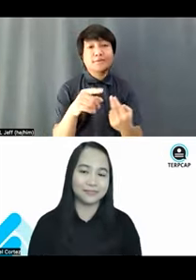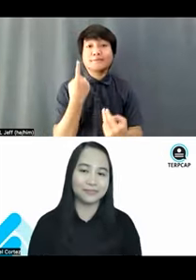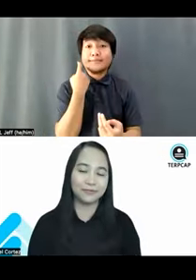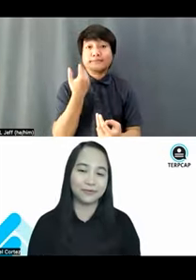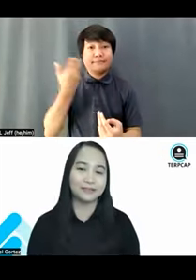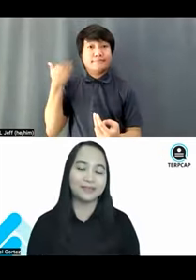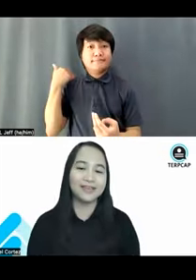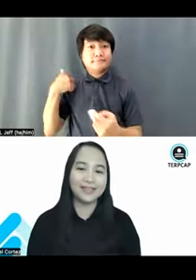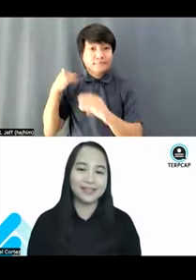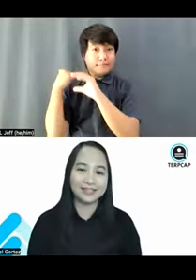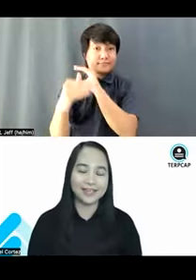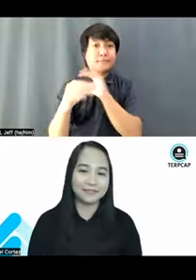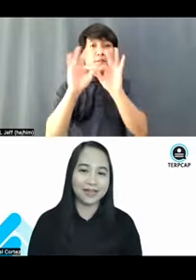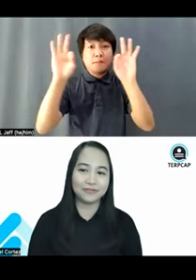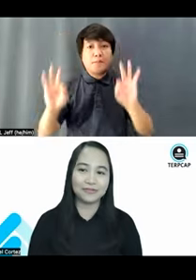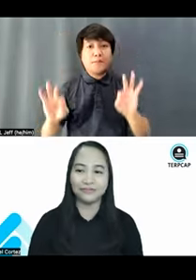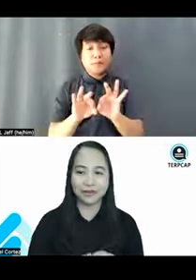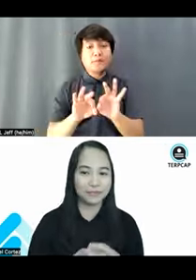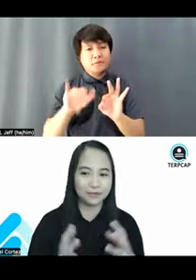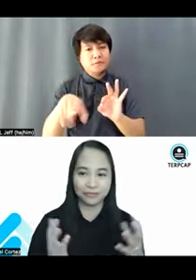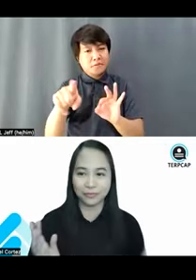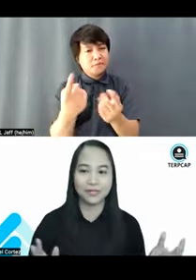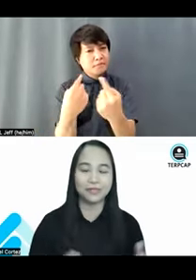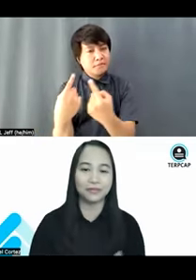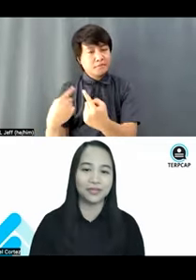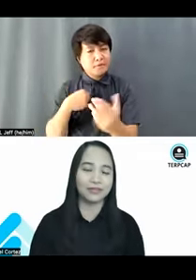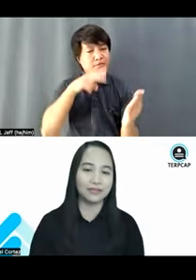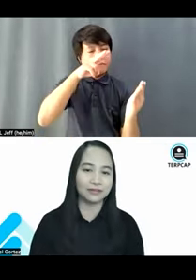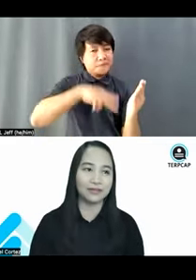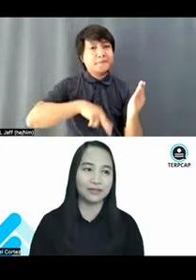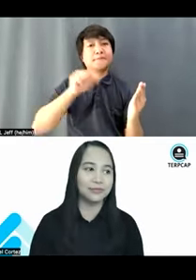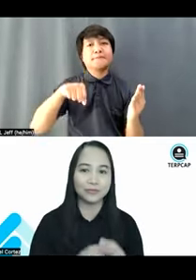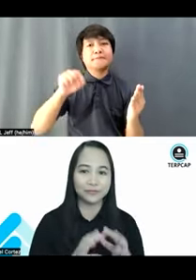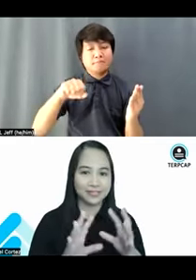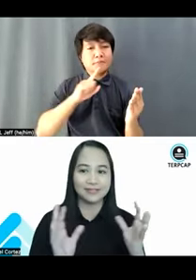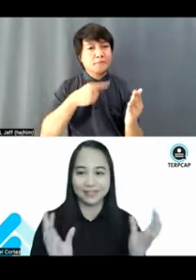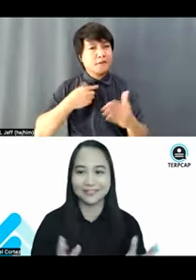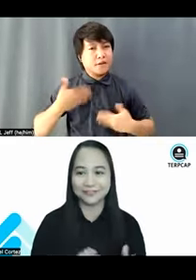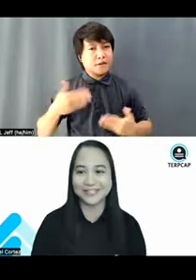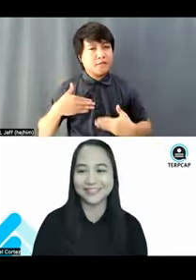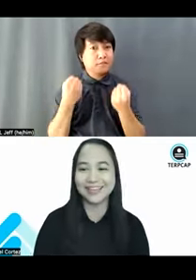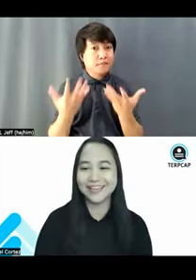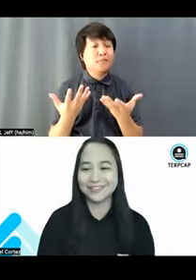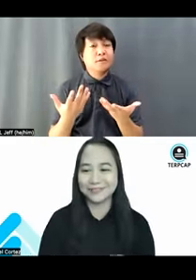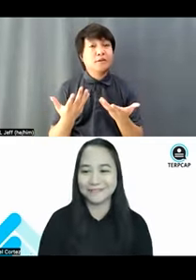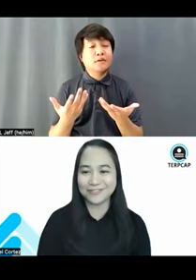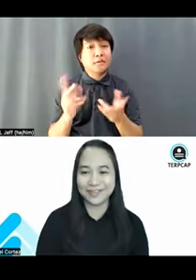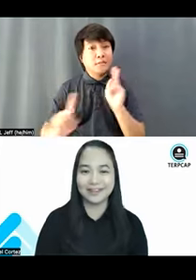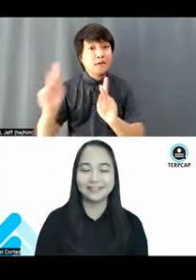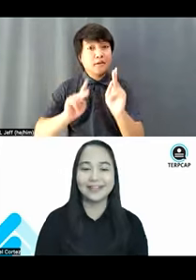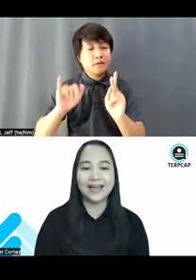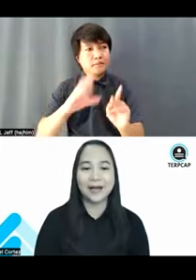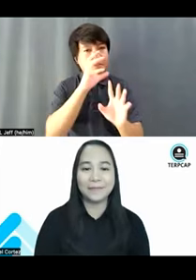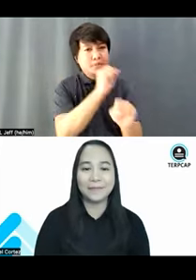assessment form. And I am actually very much overwhelmed with the numerous interests that you have